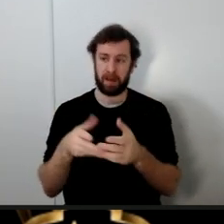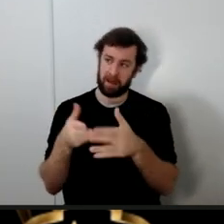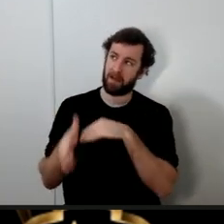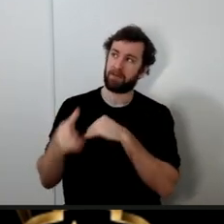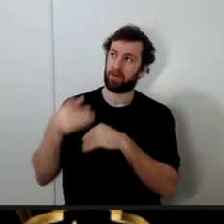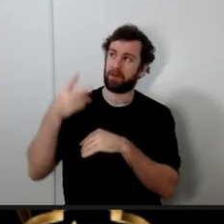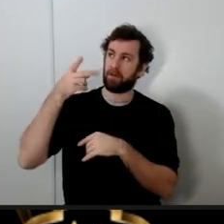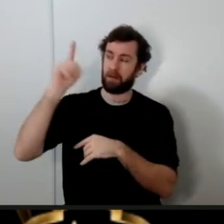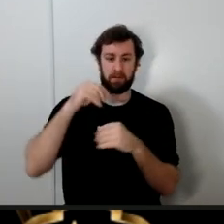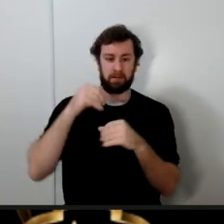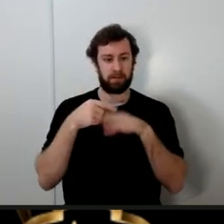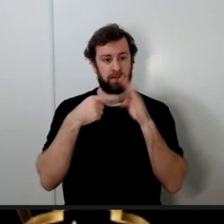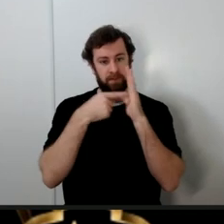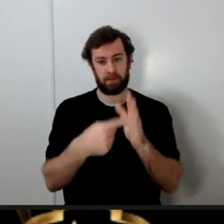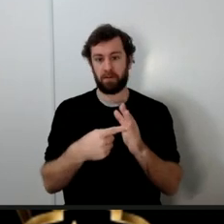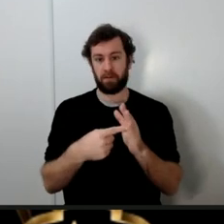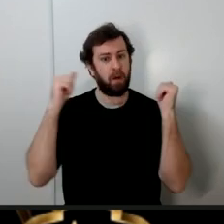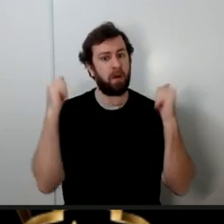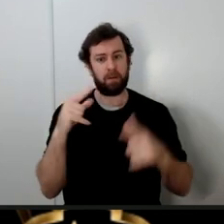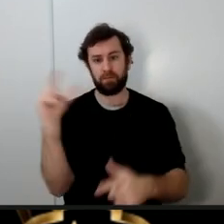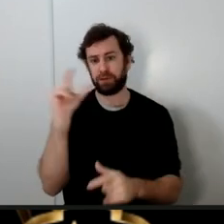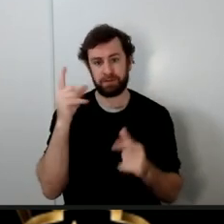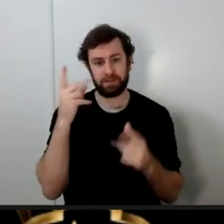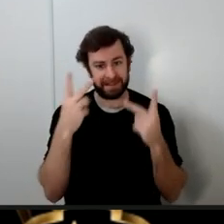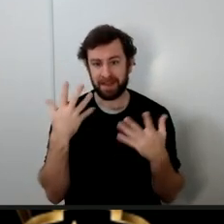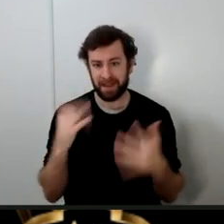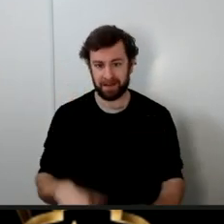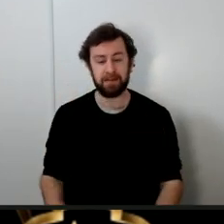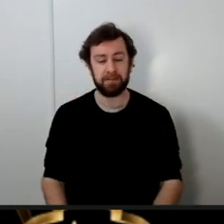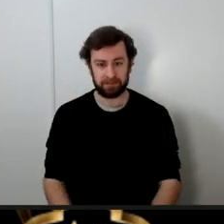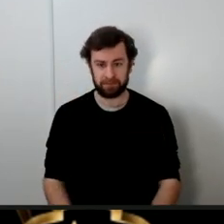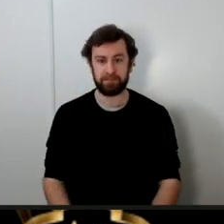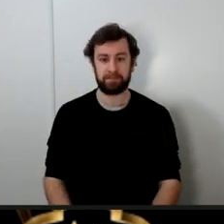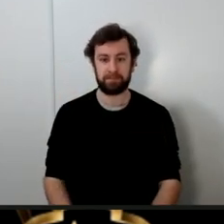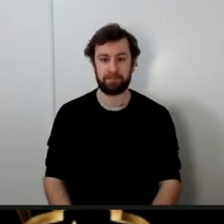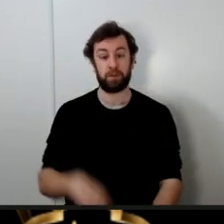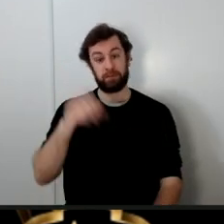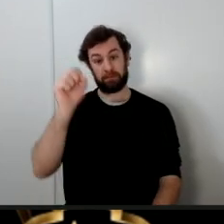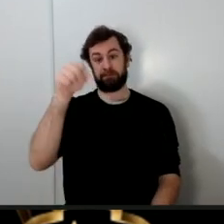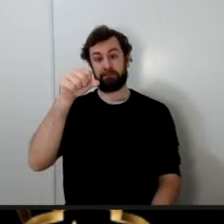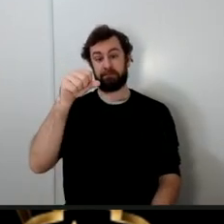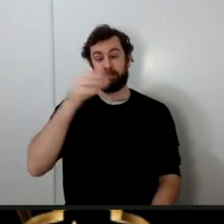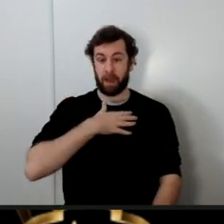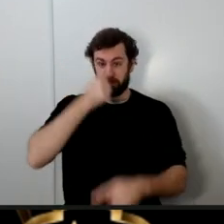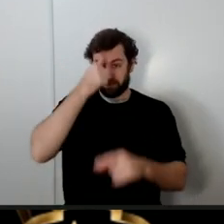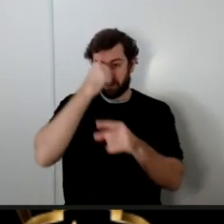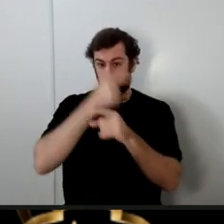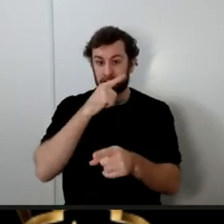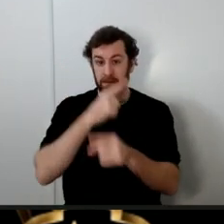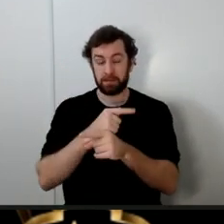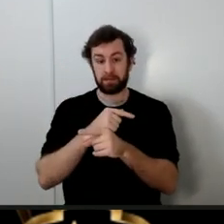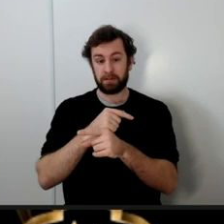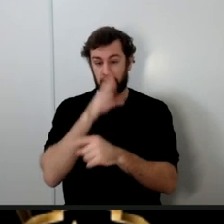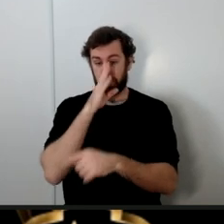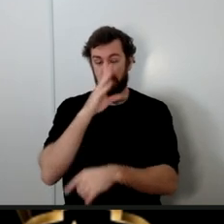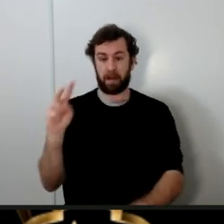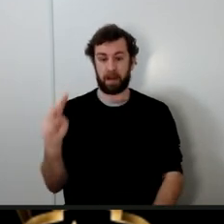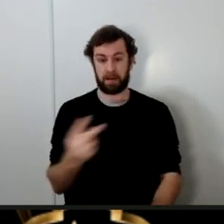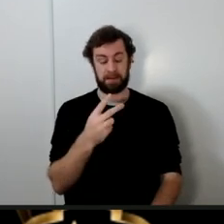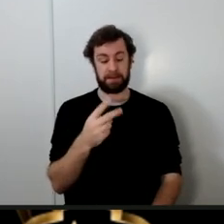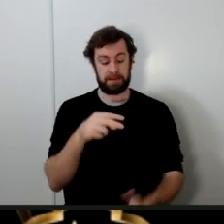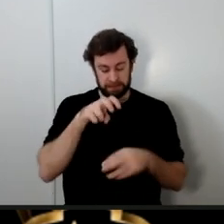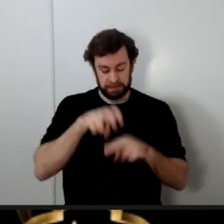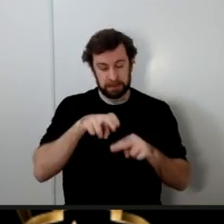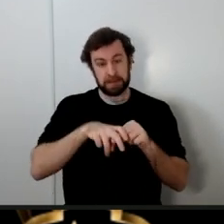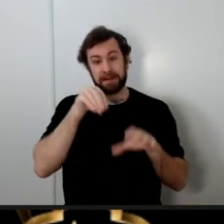all Muslims had seen that so yes my dear brothers and sisters Imam Ali is sitting in his house he's compiling